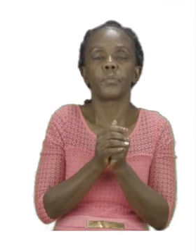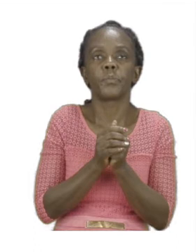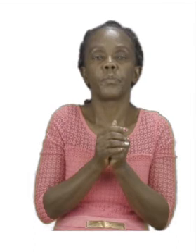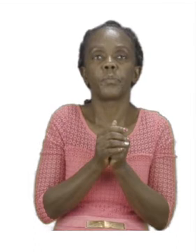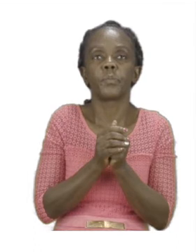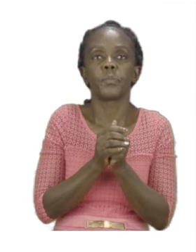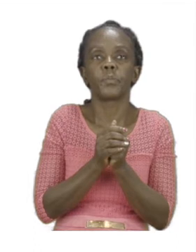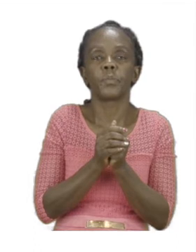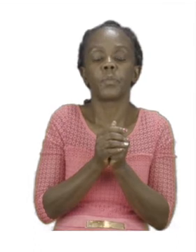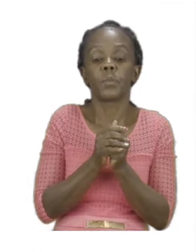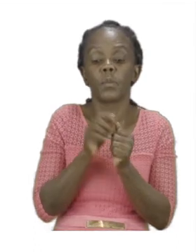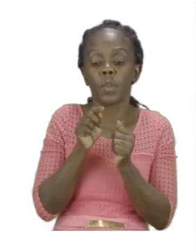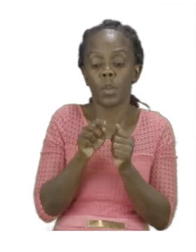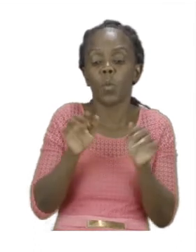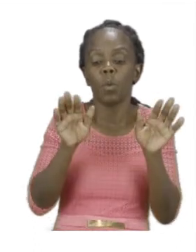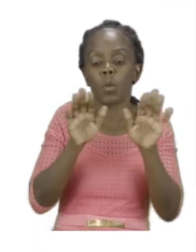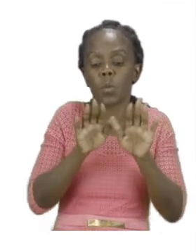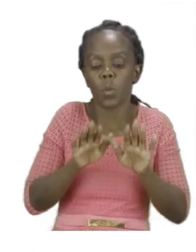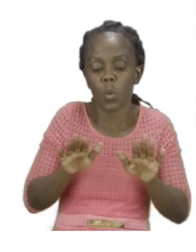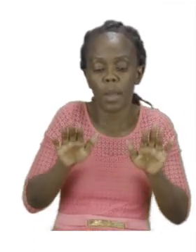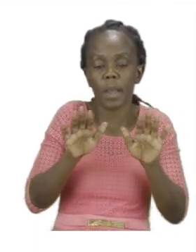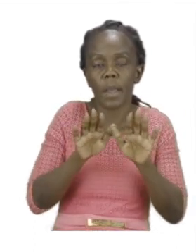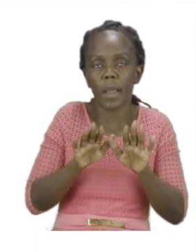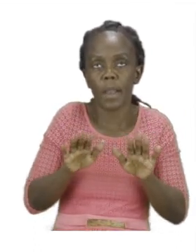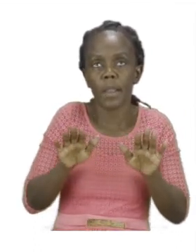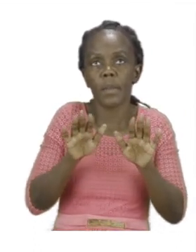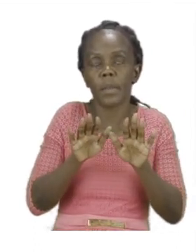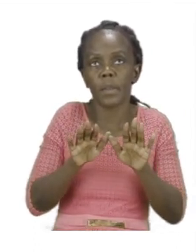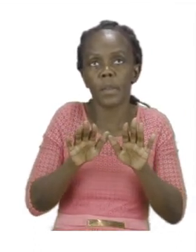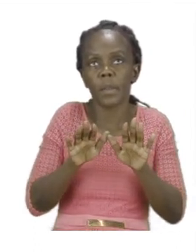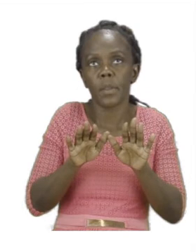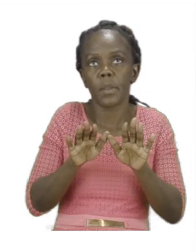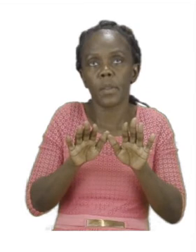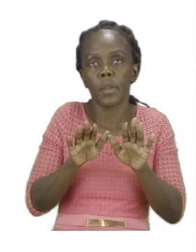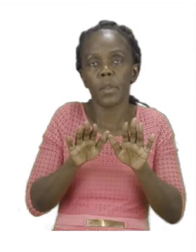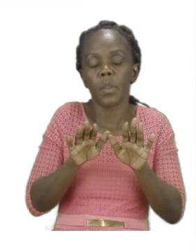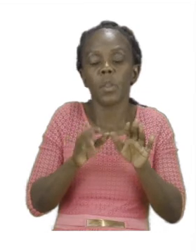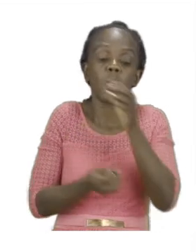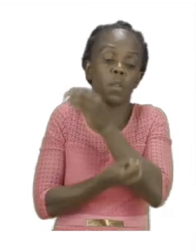colors. The morning event is going to be blue.